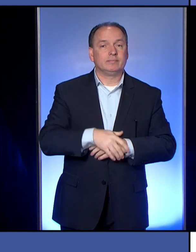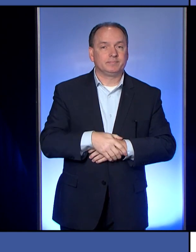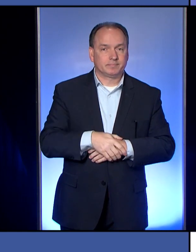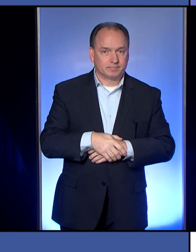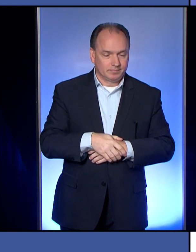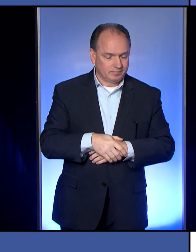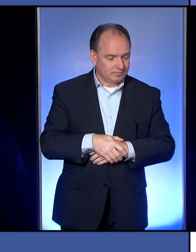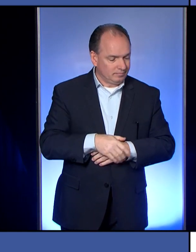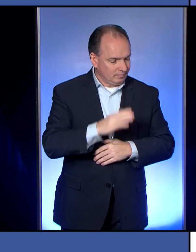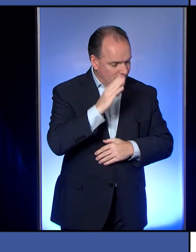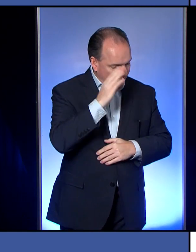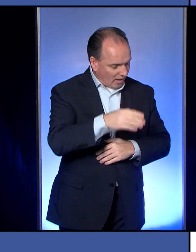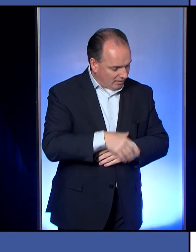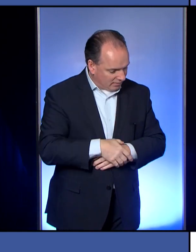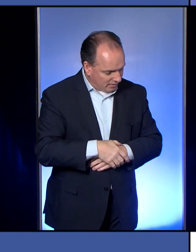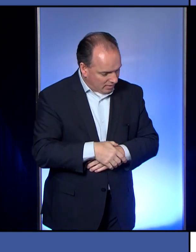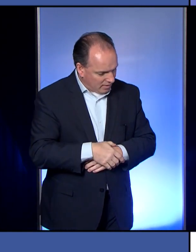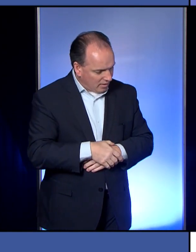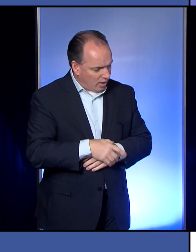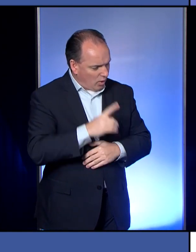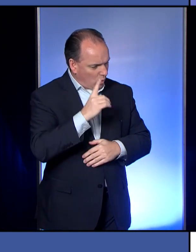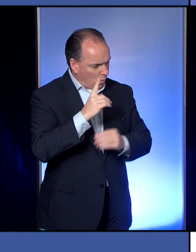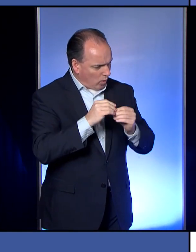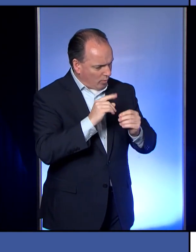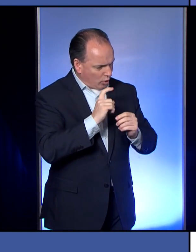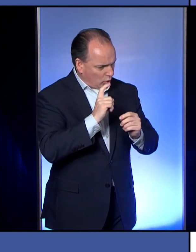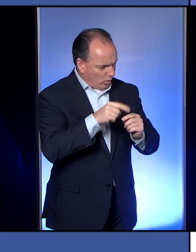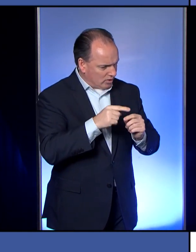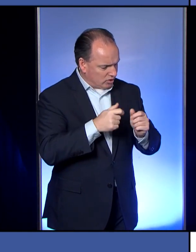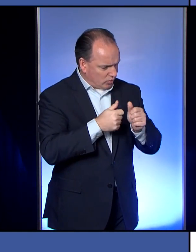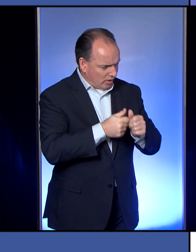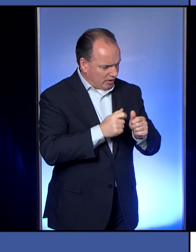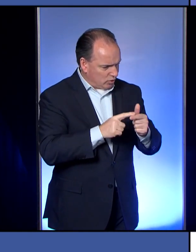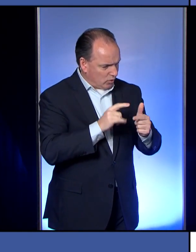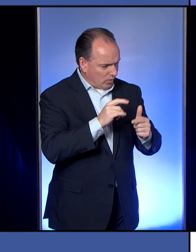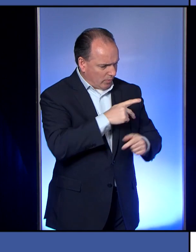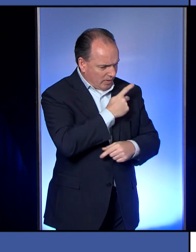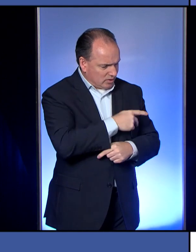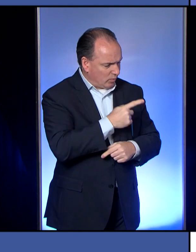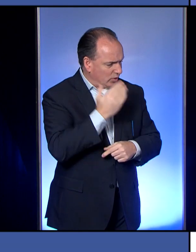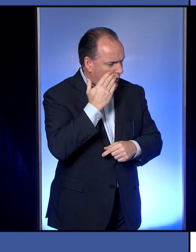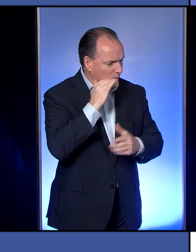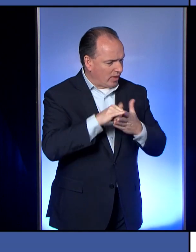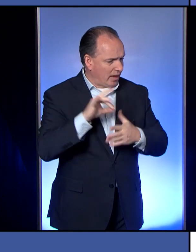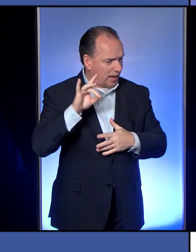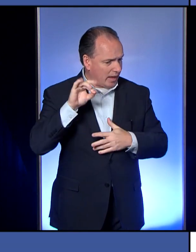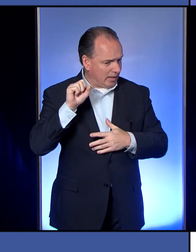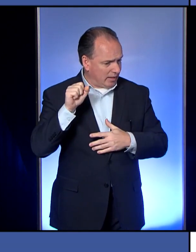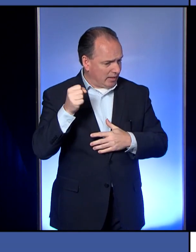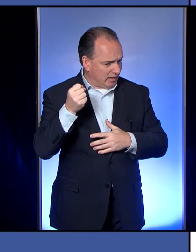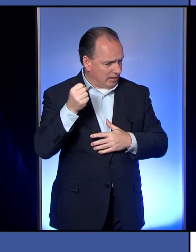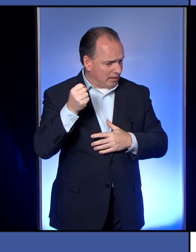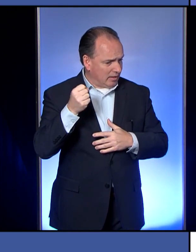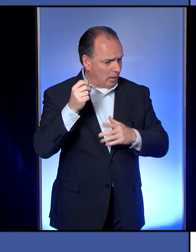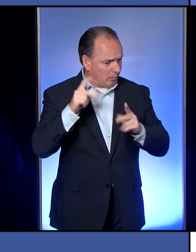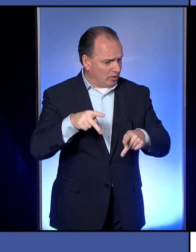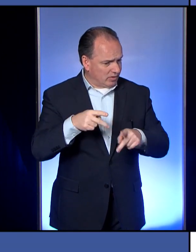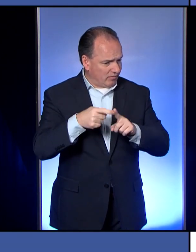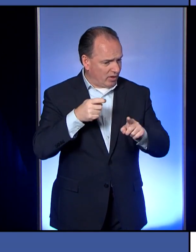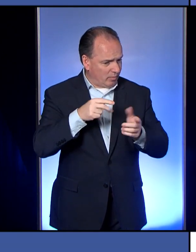Hi, Kathy. It's David. Just one follow up on the, on the patient. Do we have any idea if the 80 year old was, was brought from a nursing home?